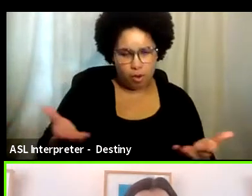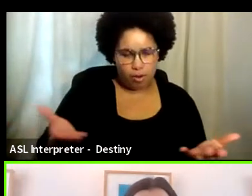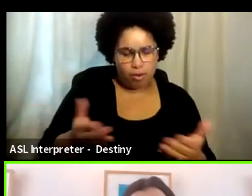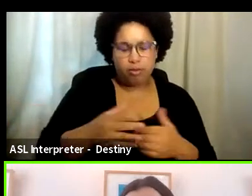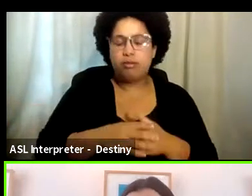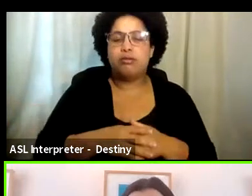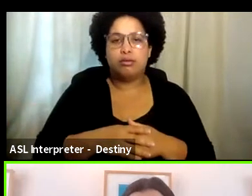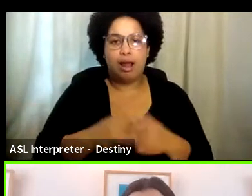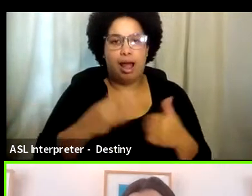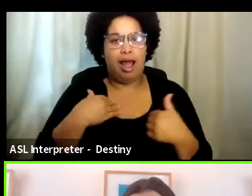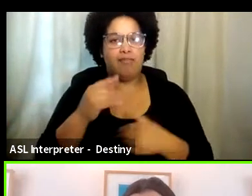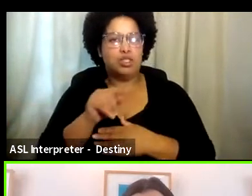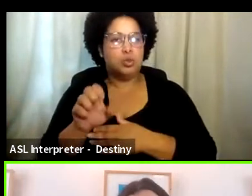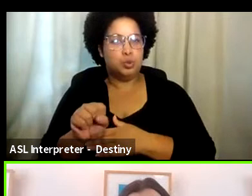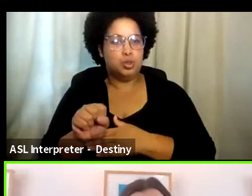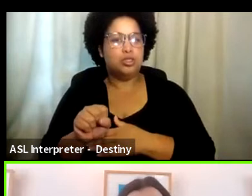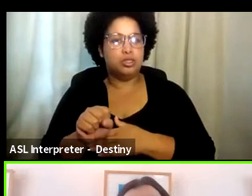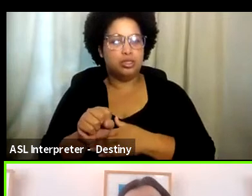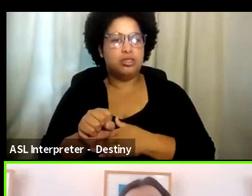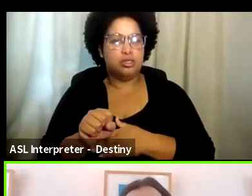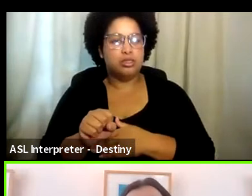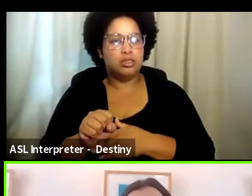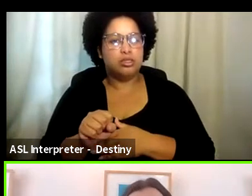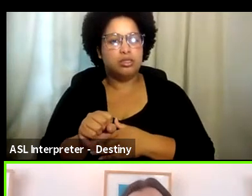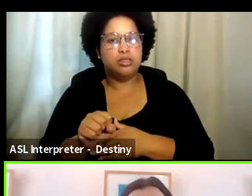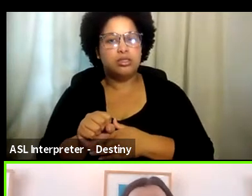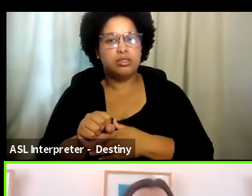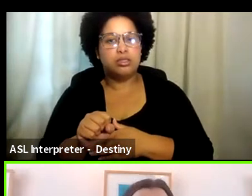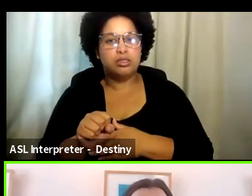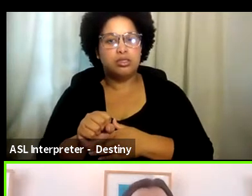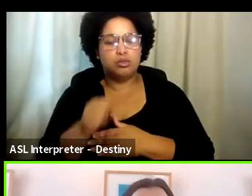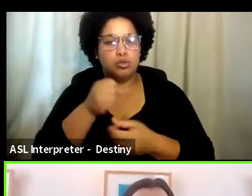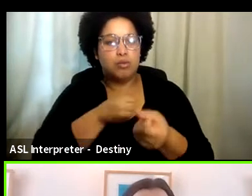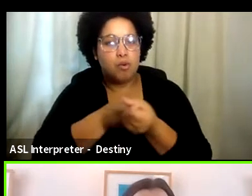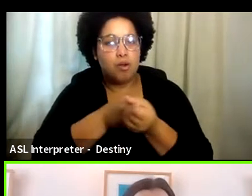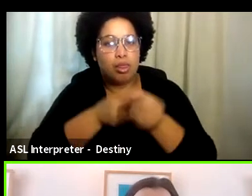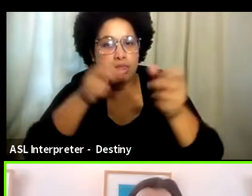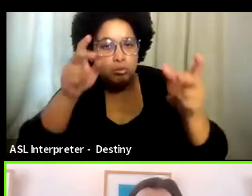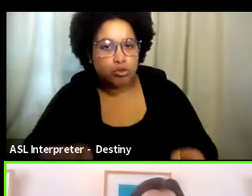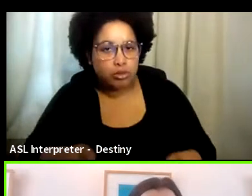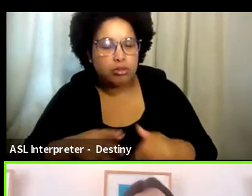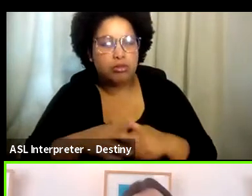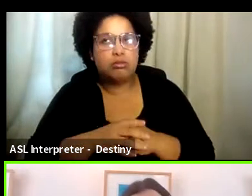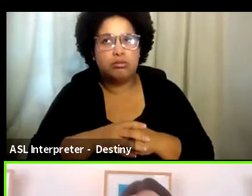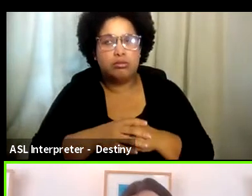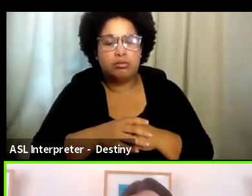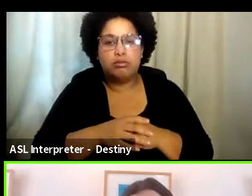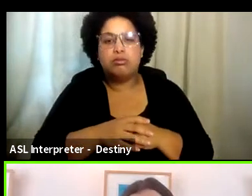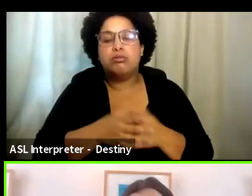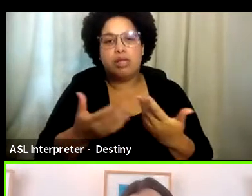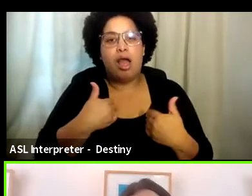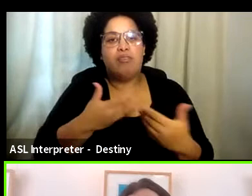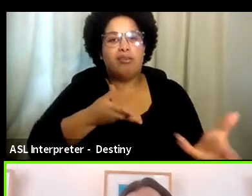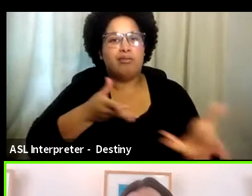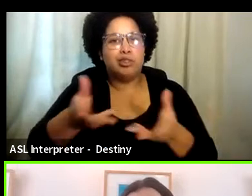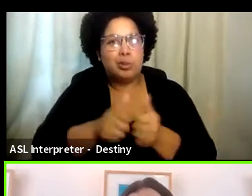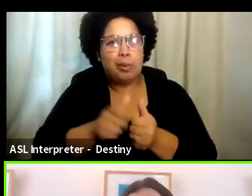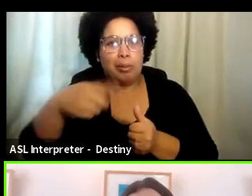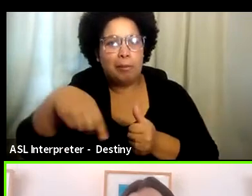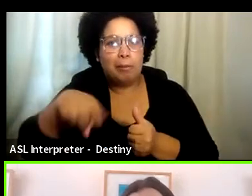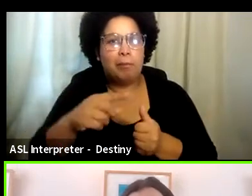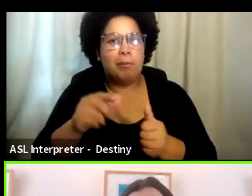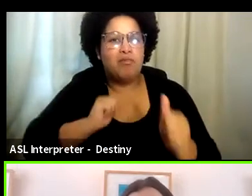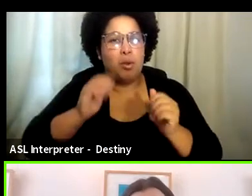and just have tools in your toolbox in order to be able to support someone and be able to have conversations with them. Because sometimes